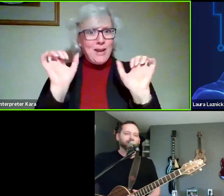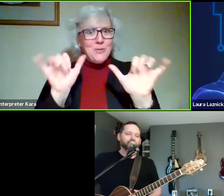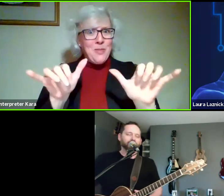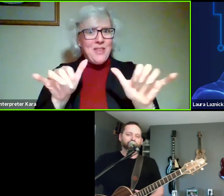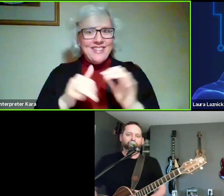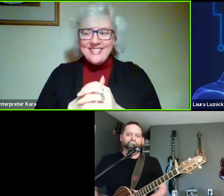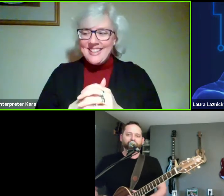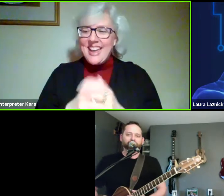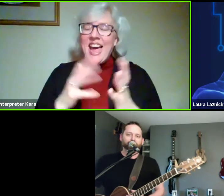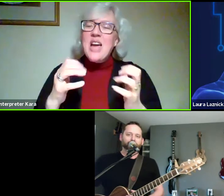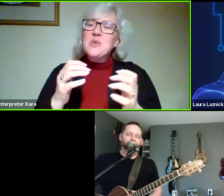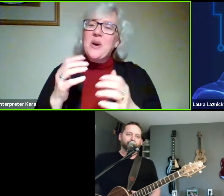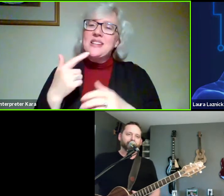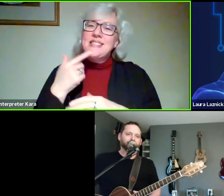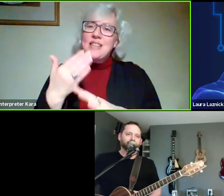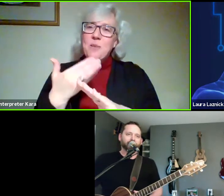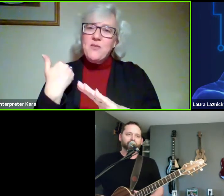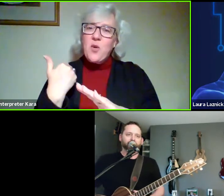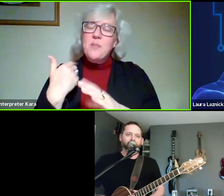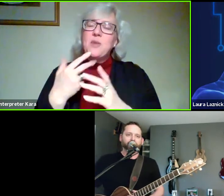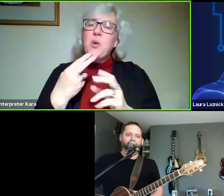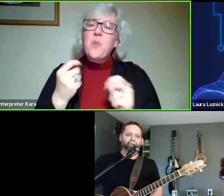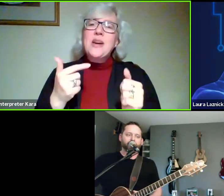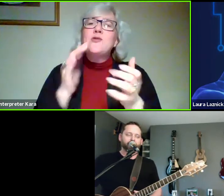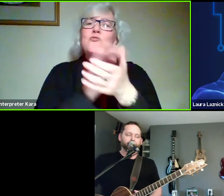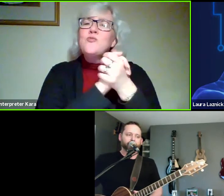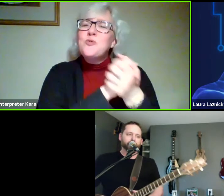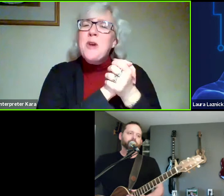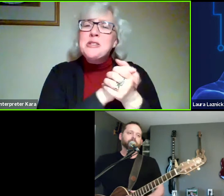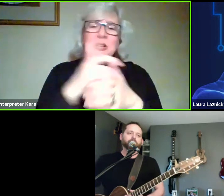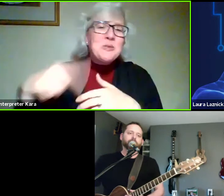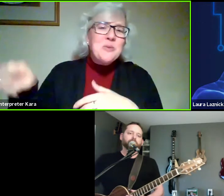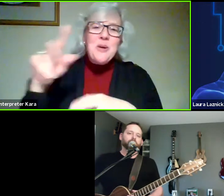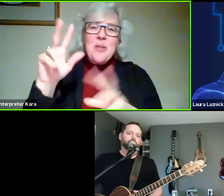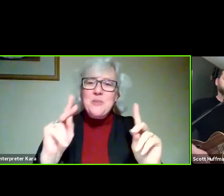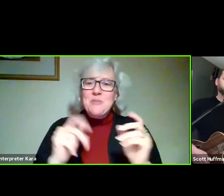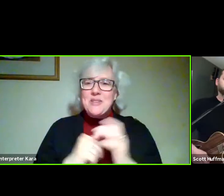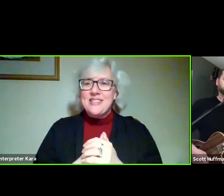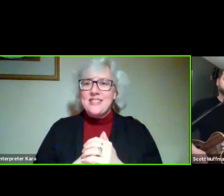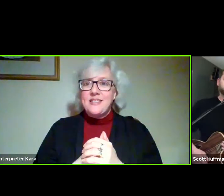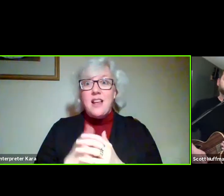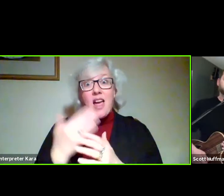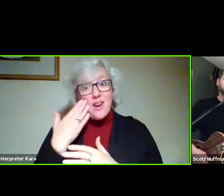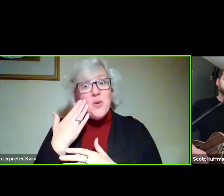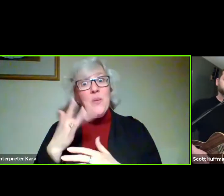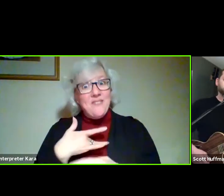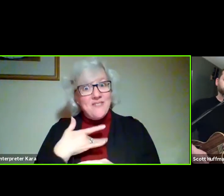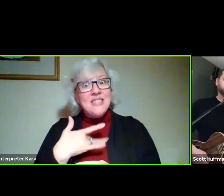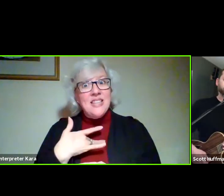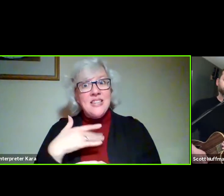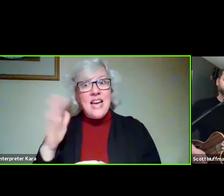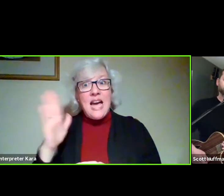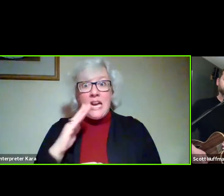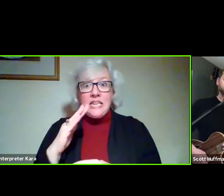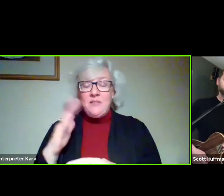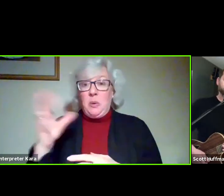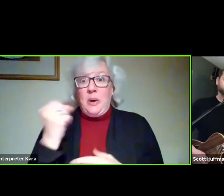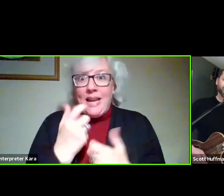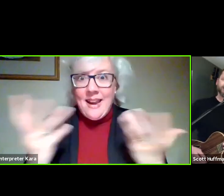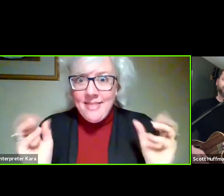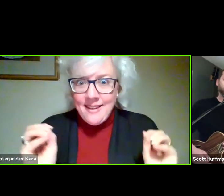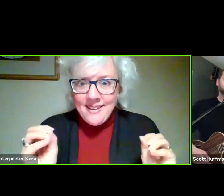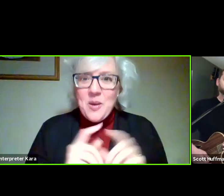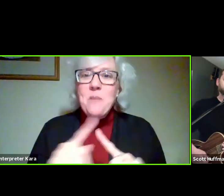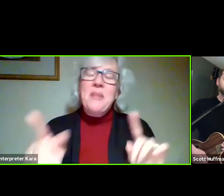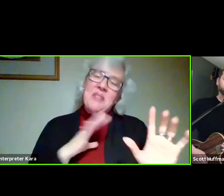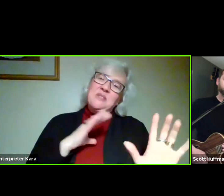I just want to preface real quick by saying congratulations, everybody. I know what it's like, I never ended up winning anything. But